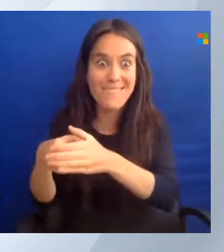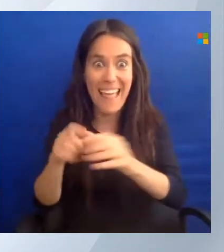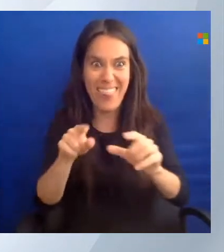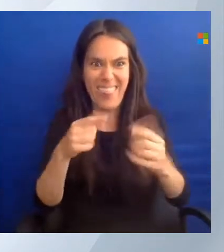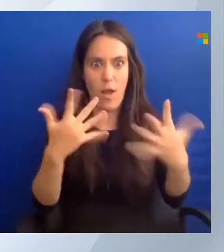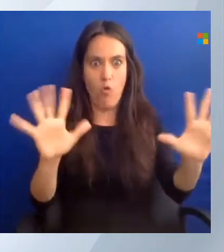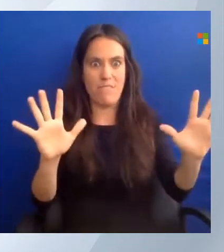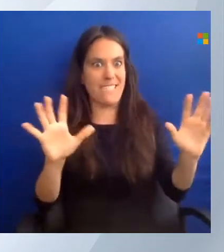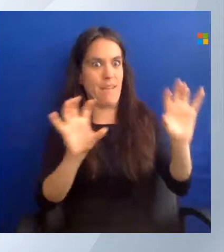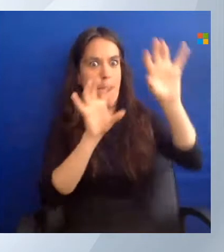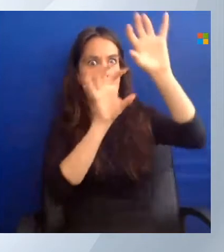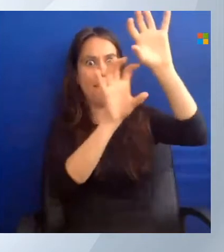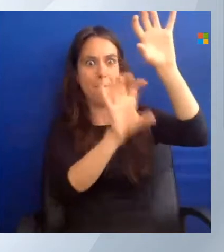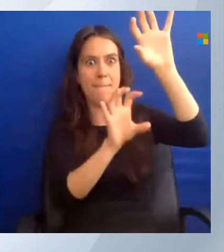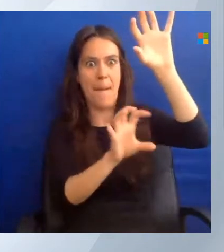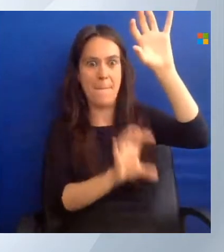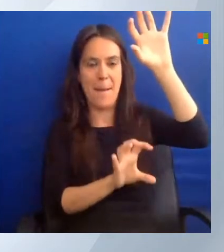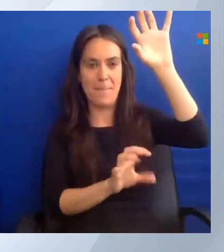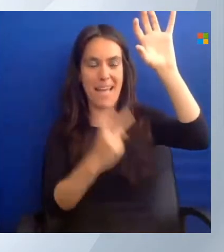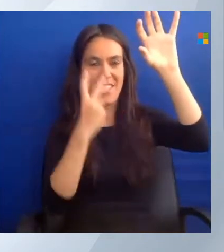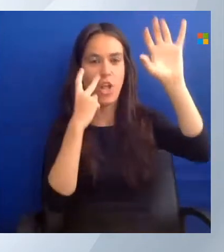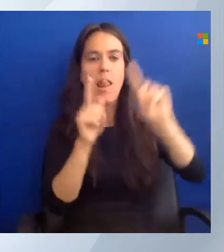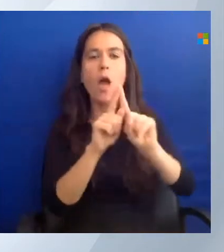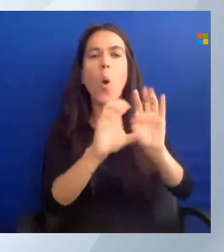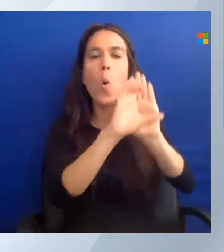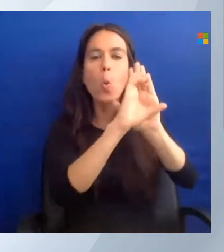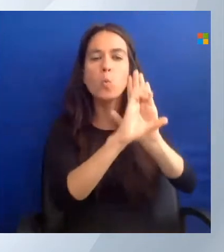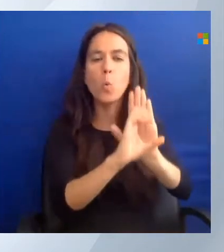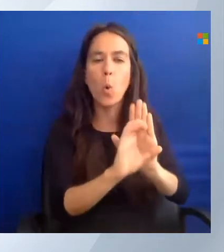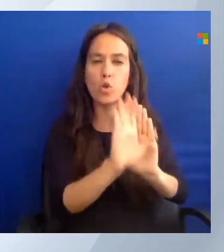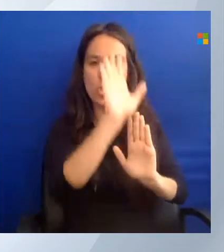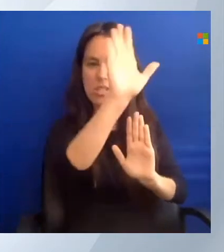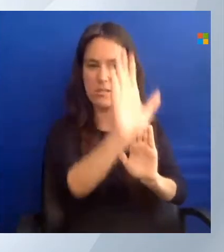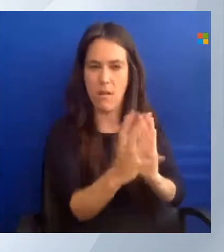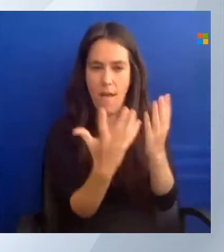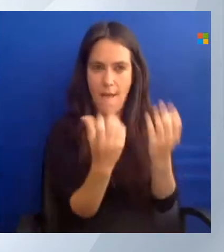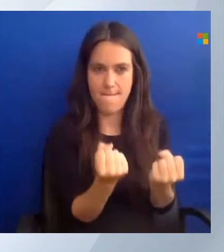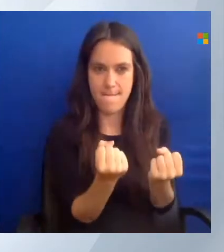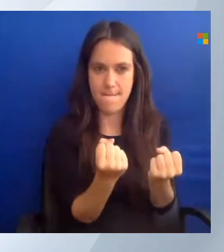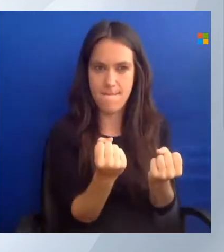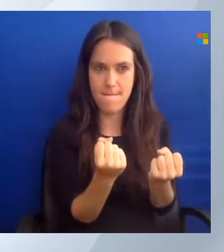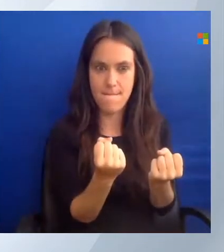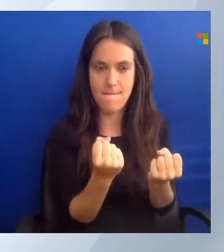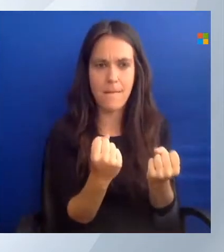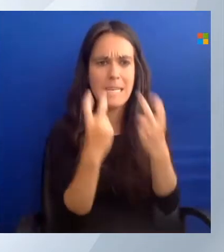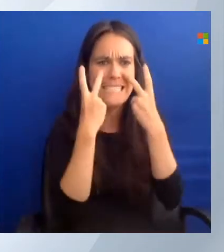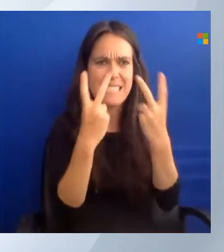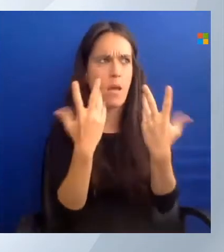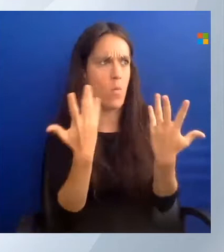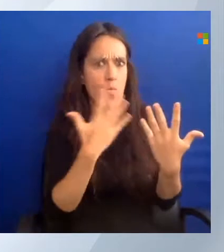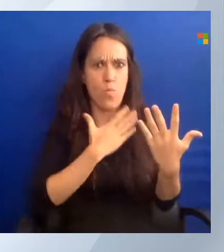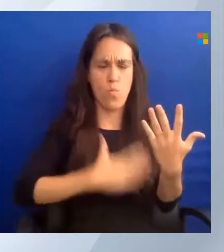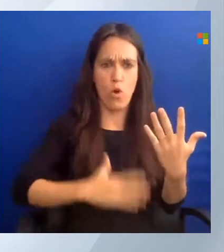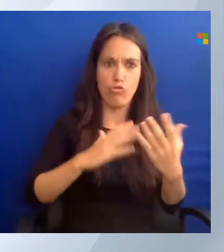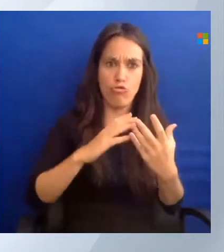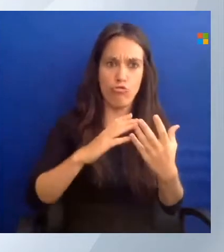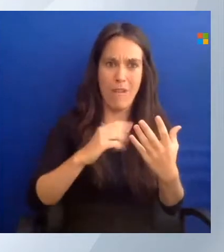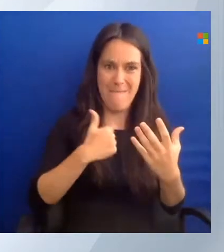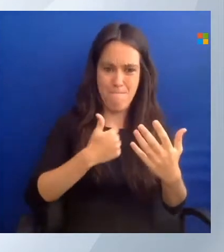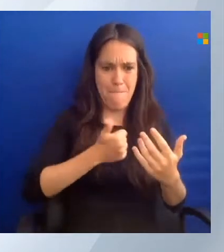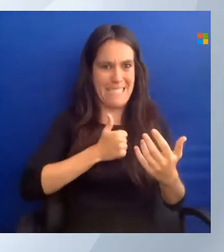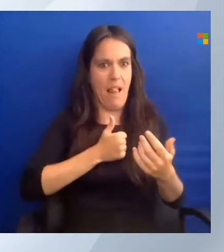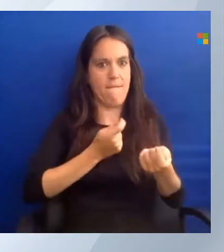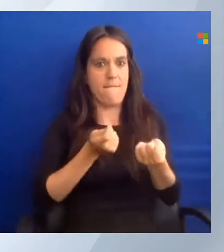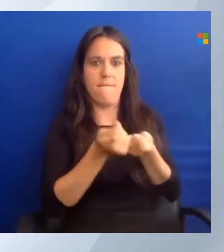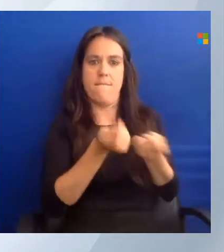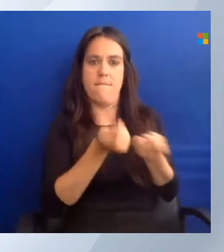short code that I need to use for that. Now let's see if we can create one of those resource groups. And